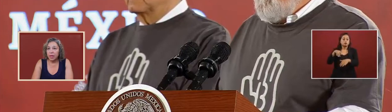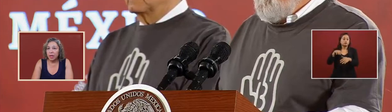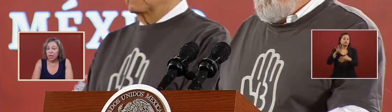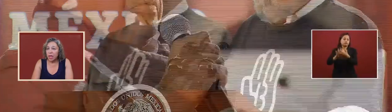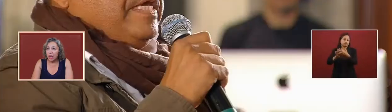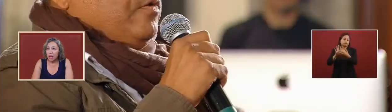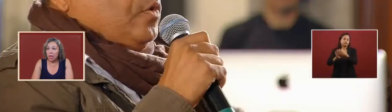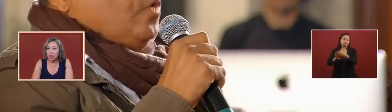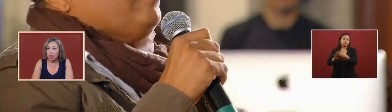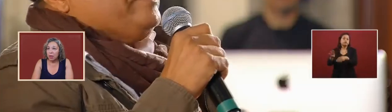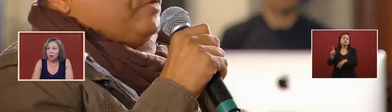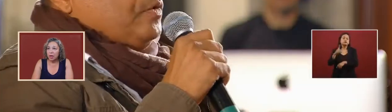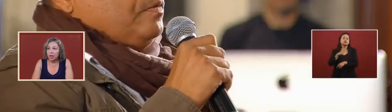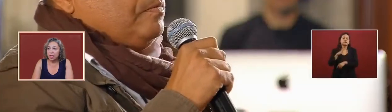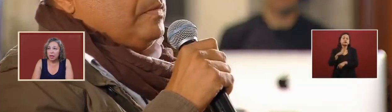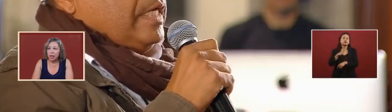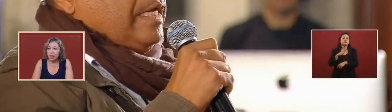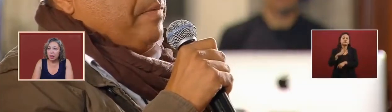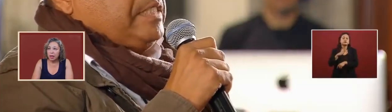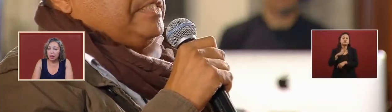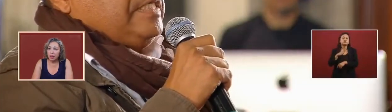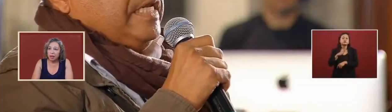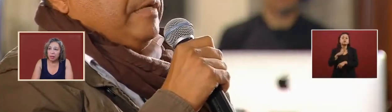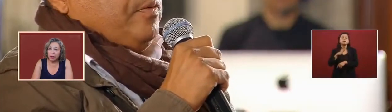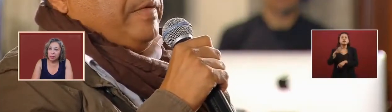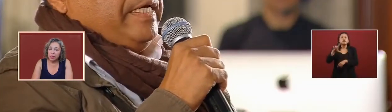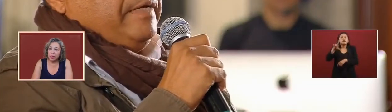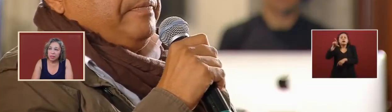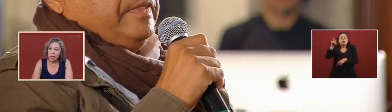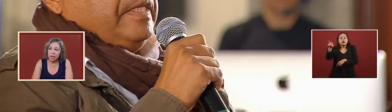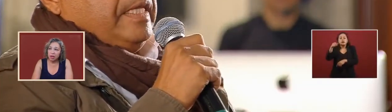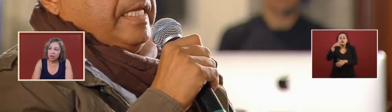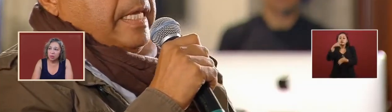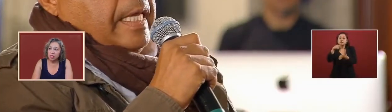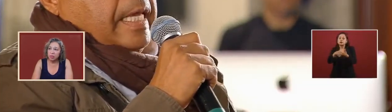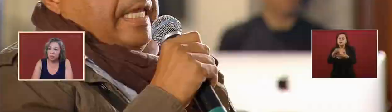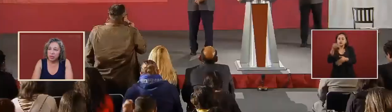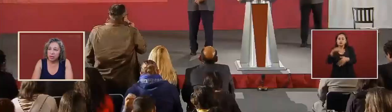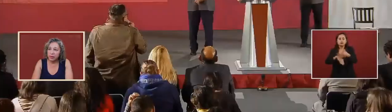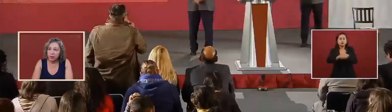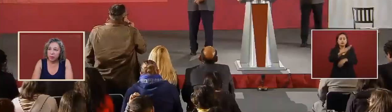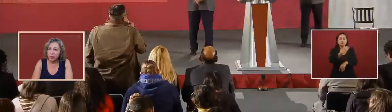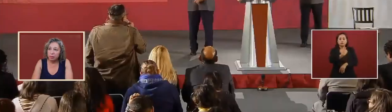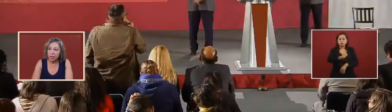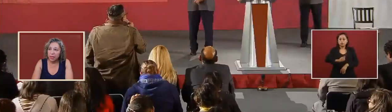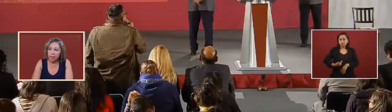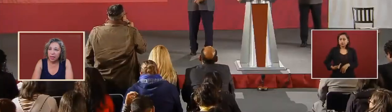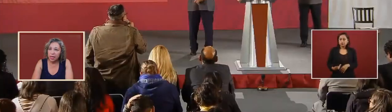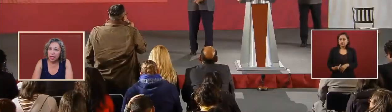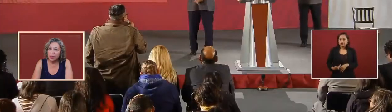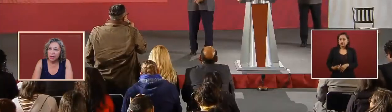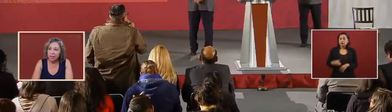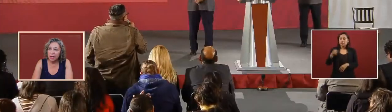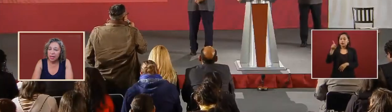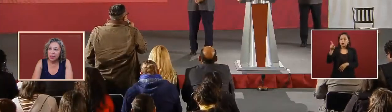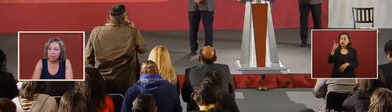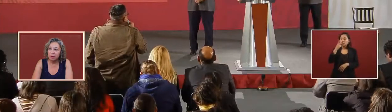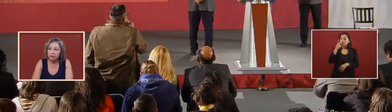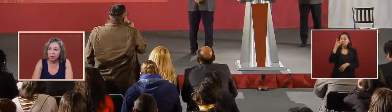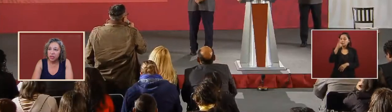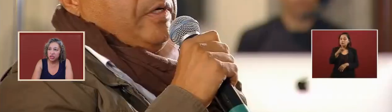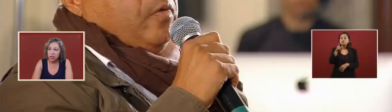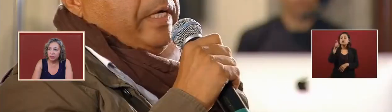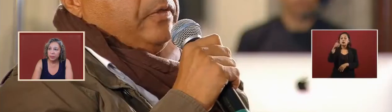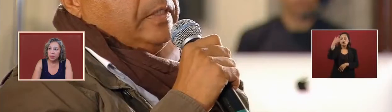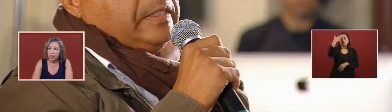he sent a document to the president of the republic and he said that he has